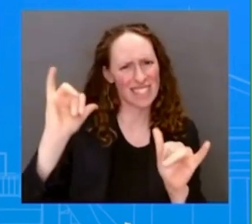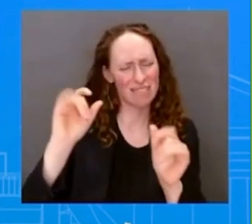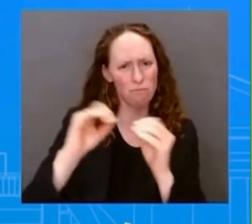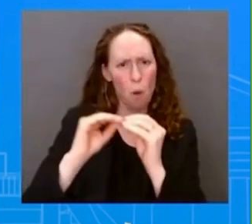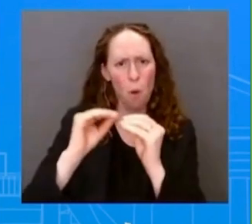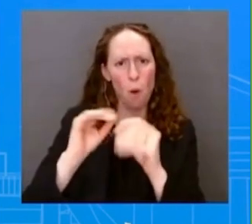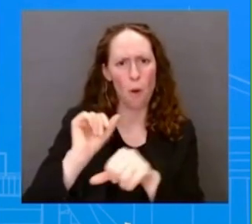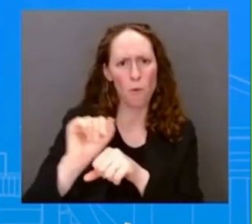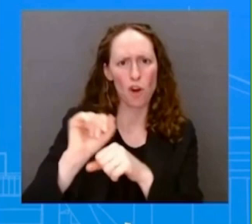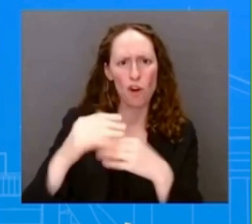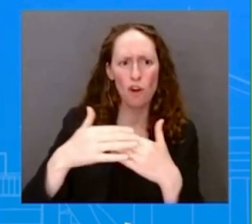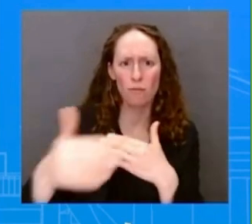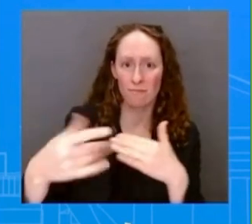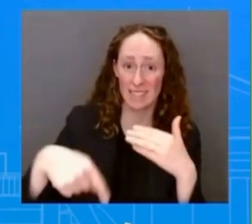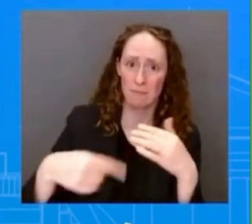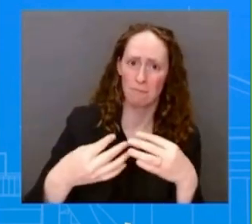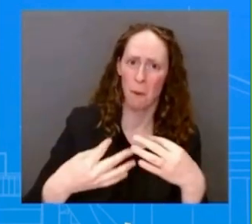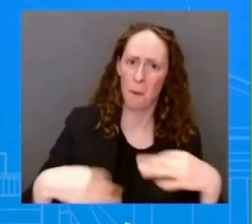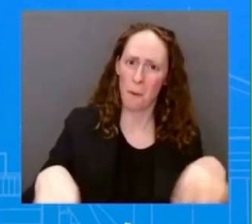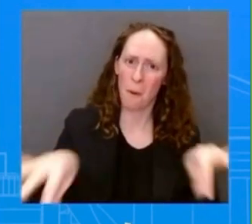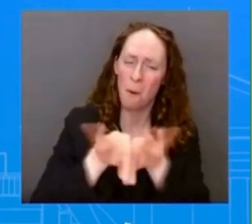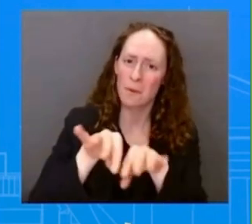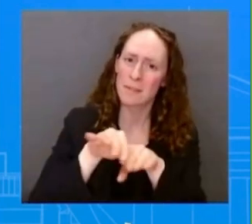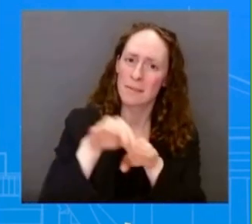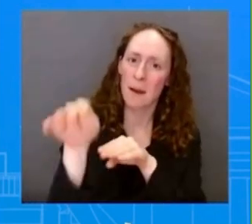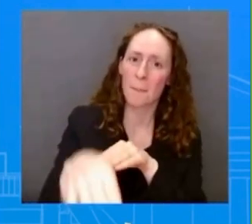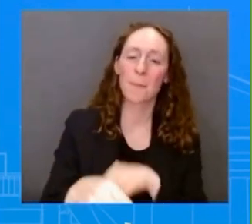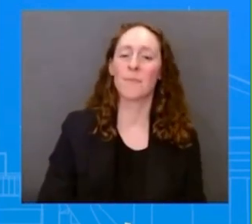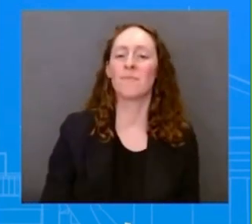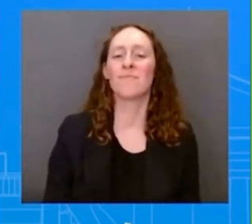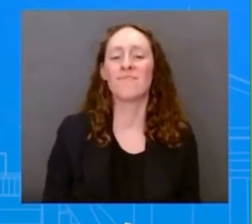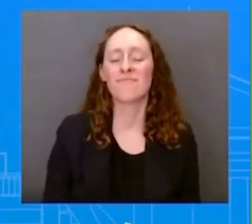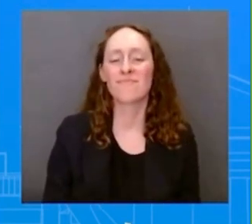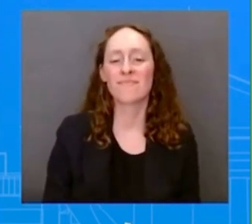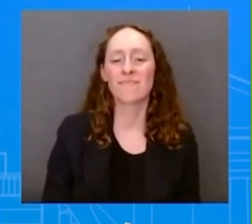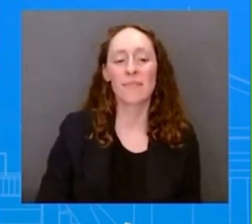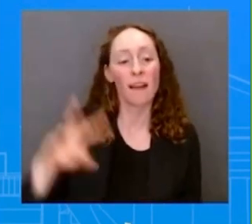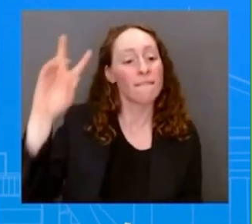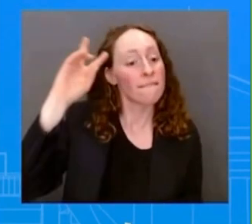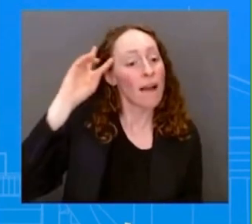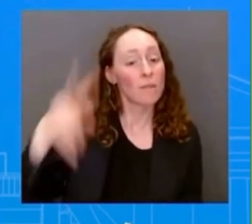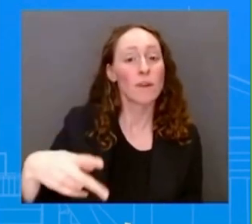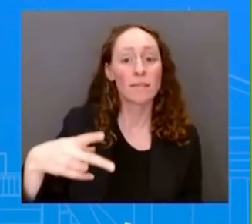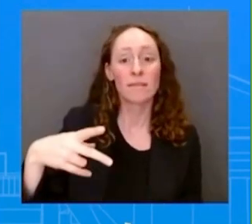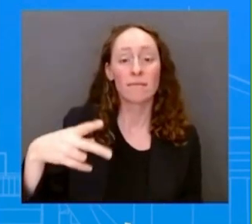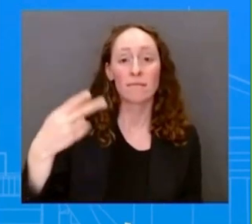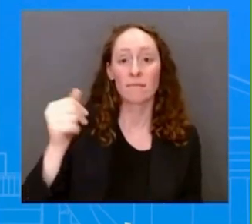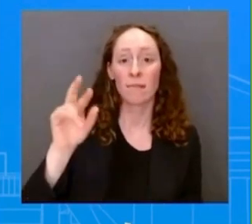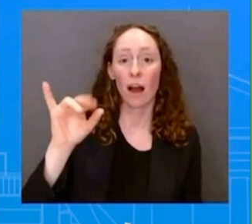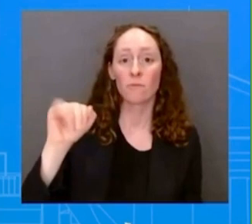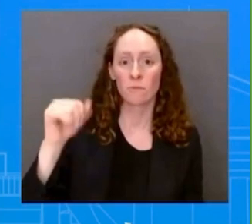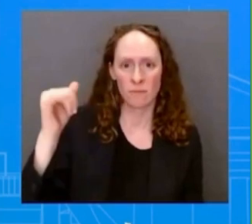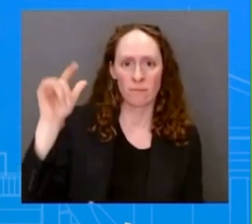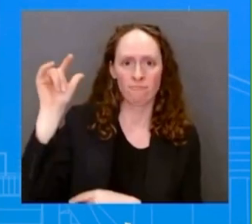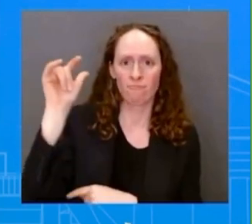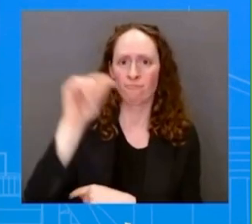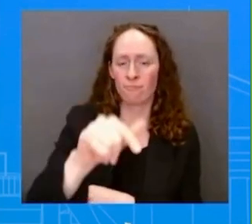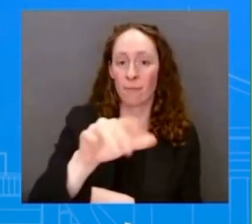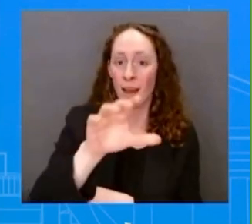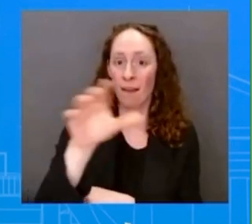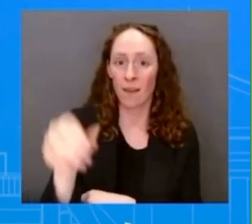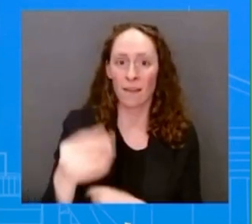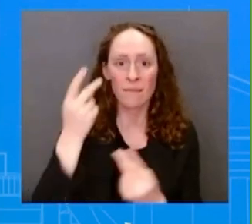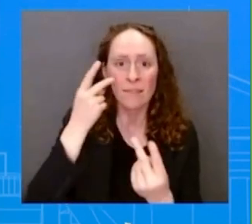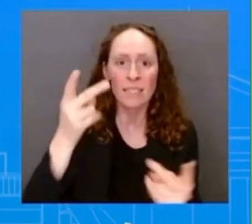trip to Africa I have a few updates for all of you on the vice president on that trip. She is going as you know she just finished up in